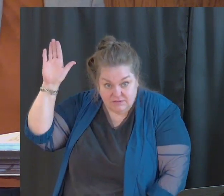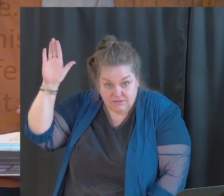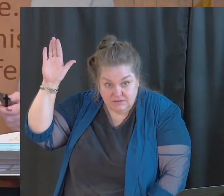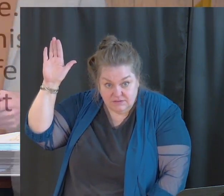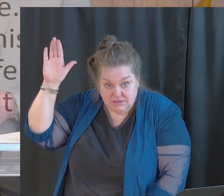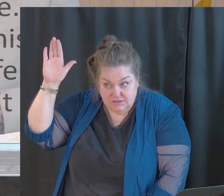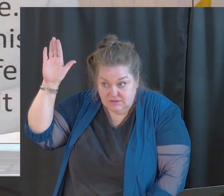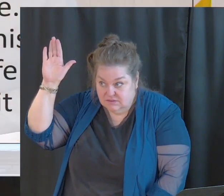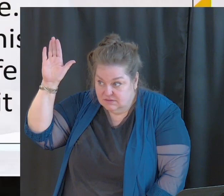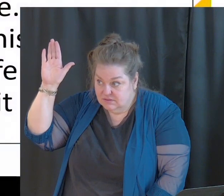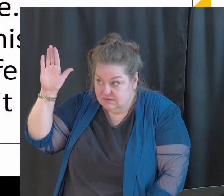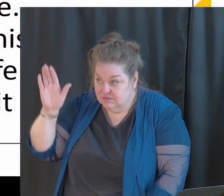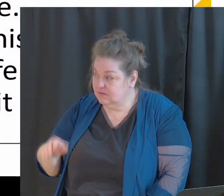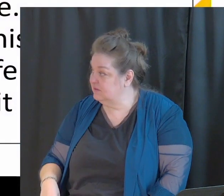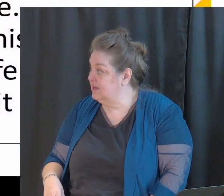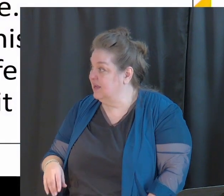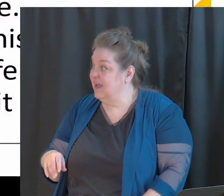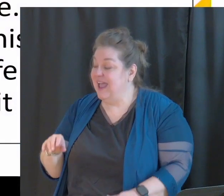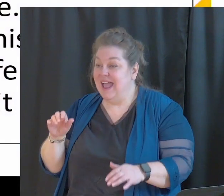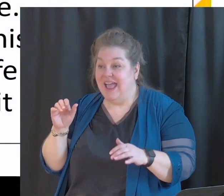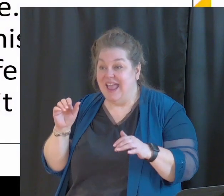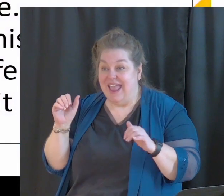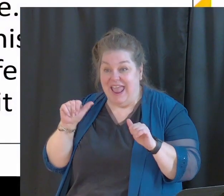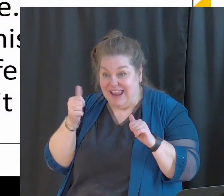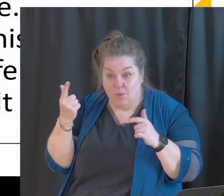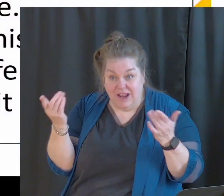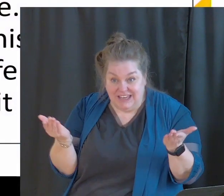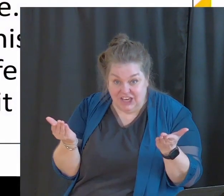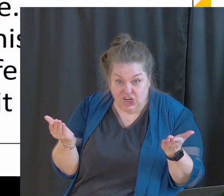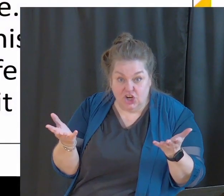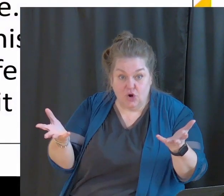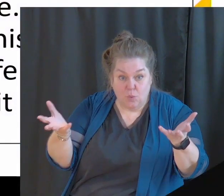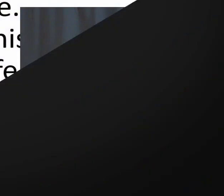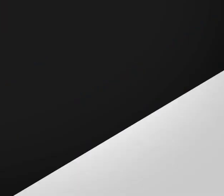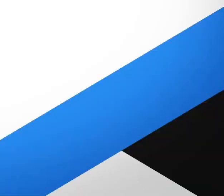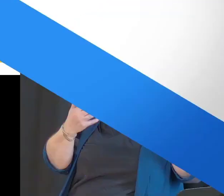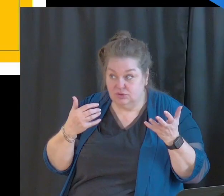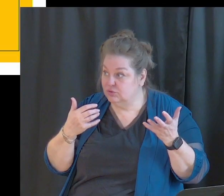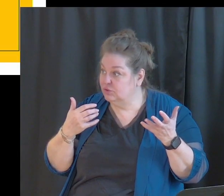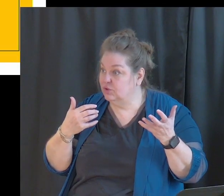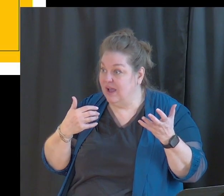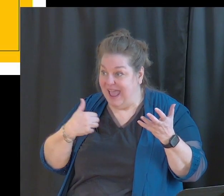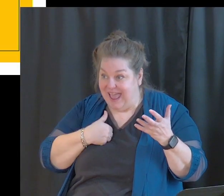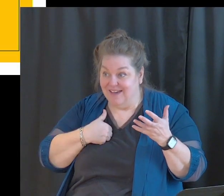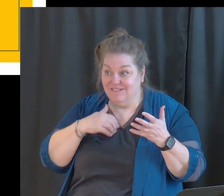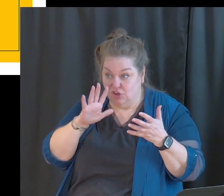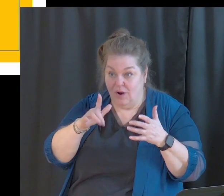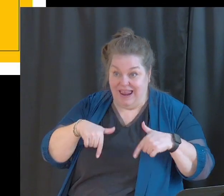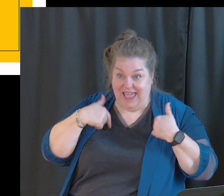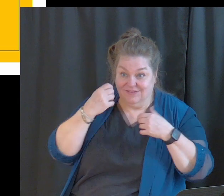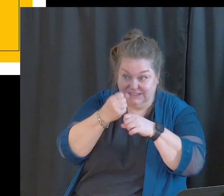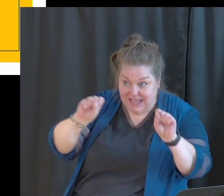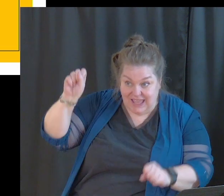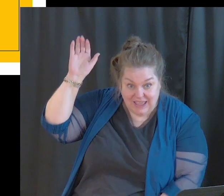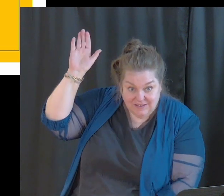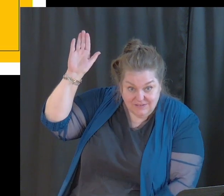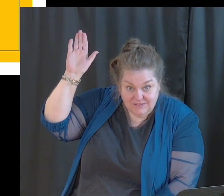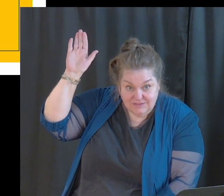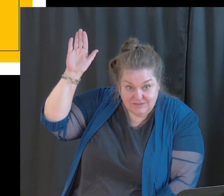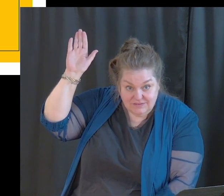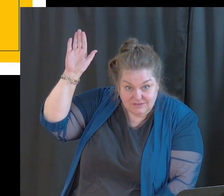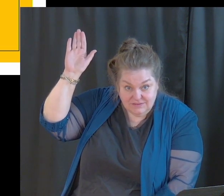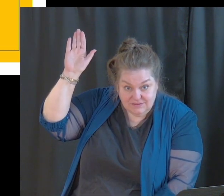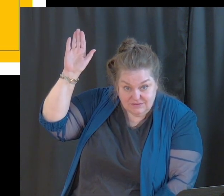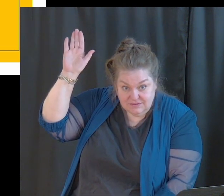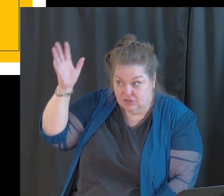Okay? So I'll ask one more time. Does everyone on here want to save your life? Let me see your hands. Do you want to save your life?